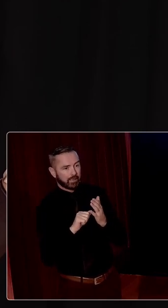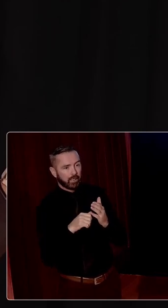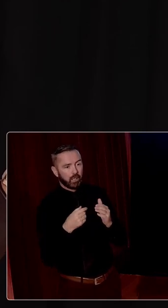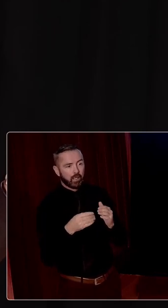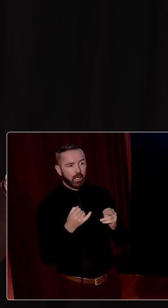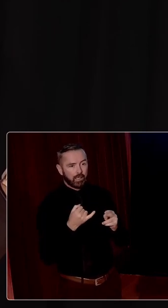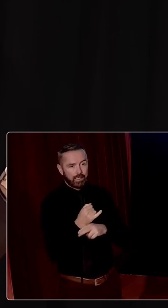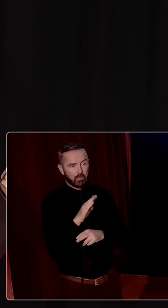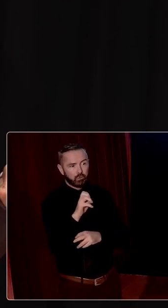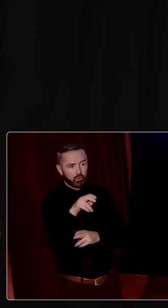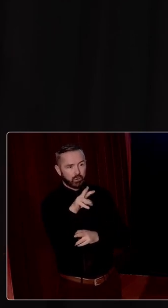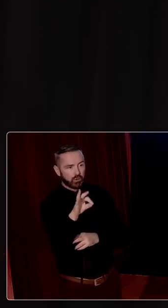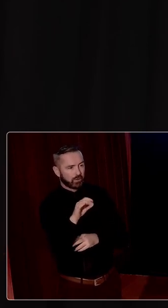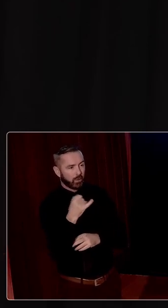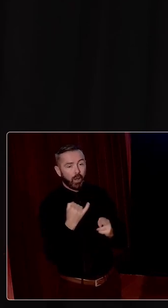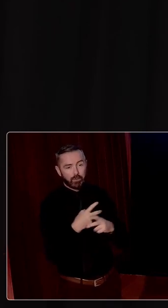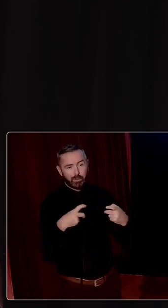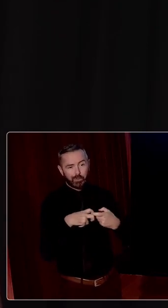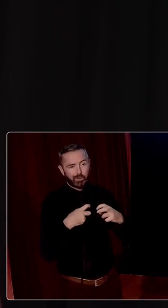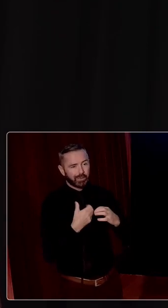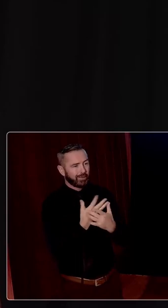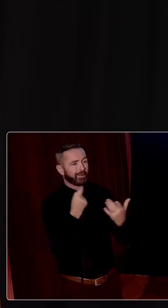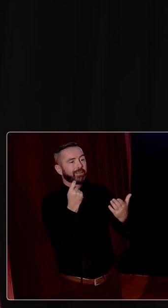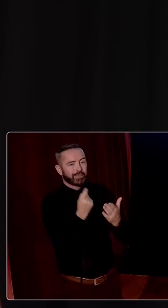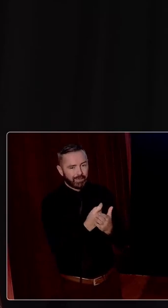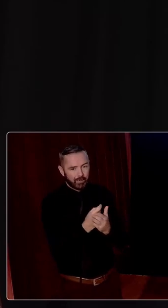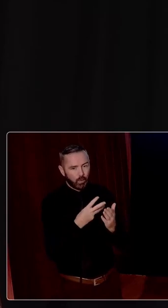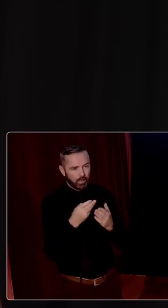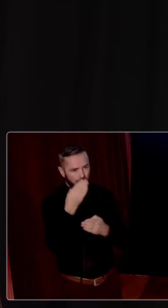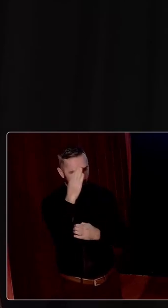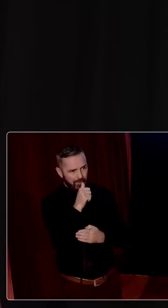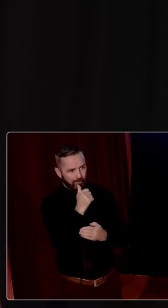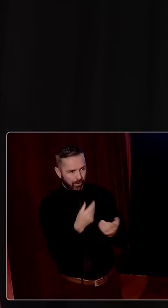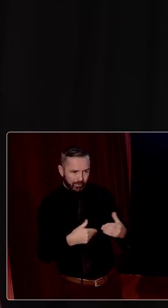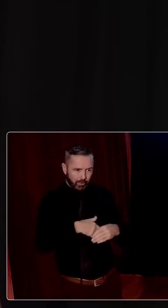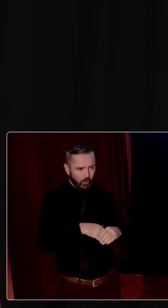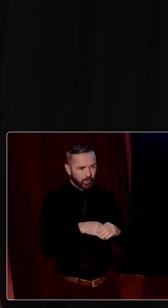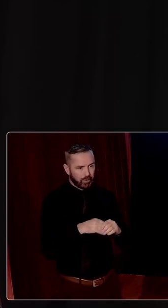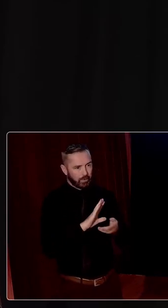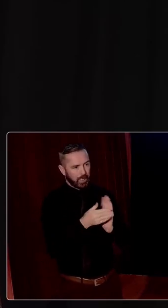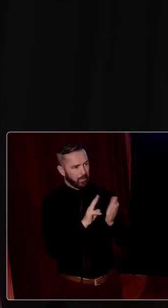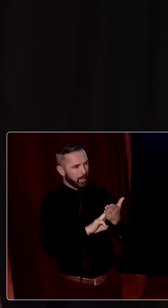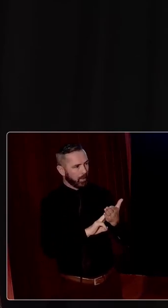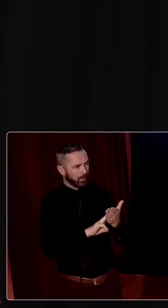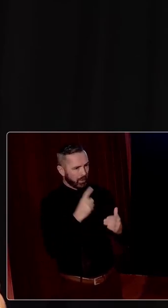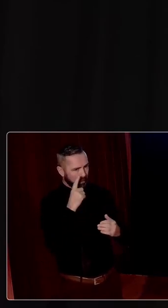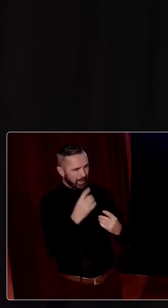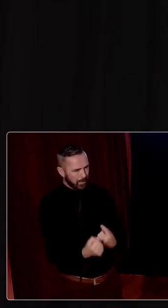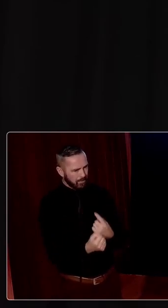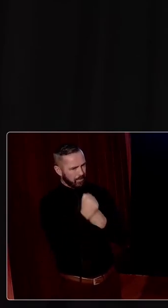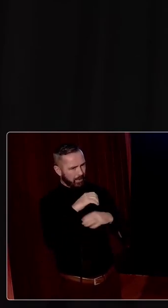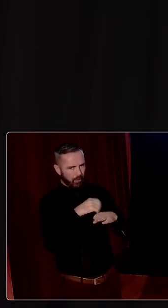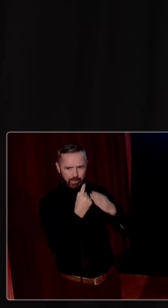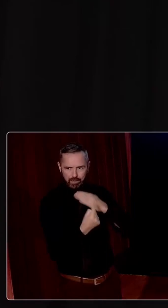Bruges. So I was in and out of Brussels in the very early years of Ireland's membership. And you could see the impact